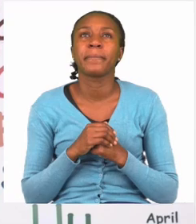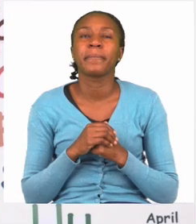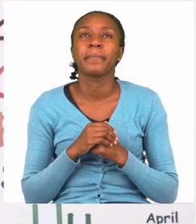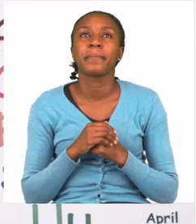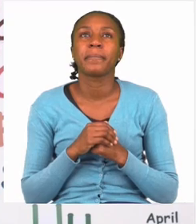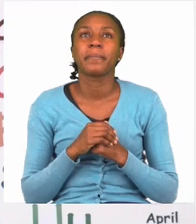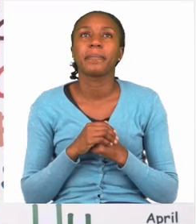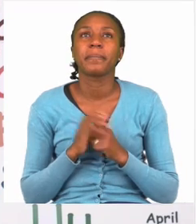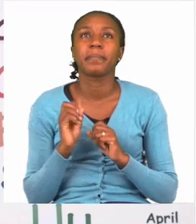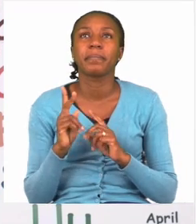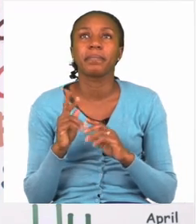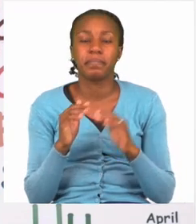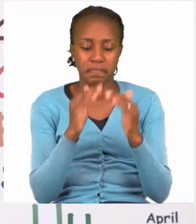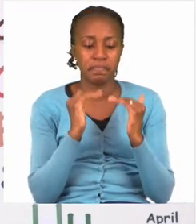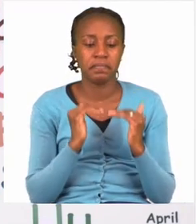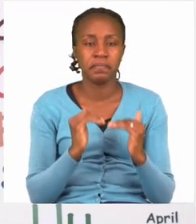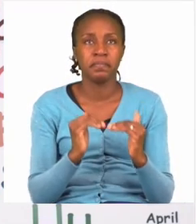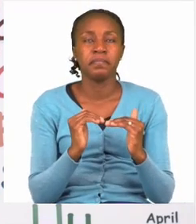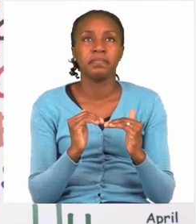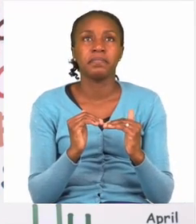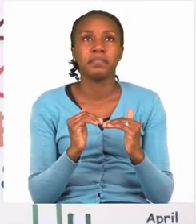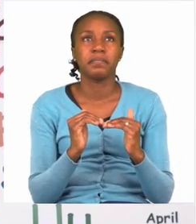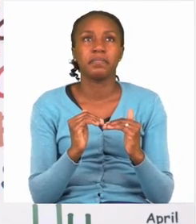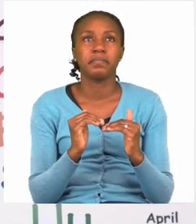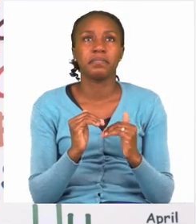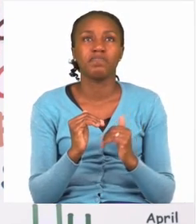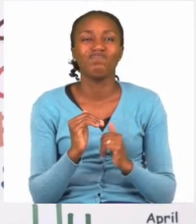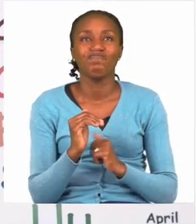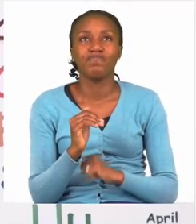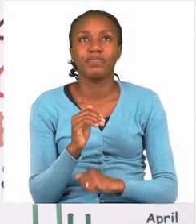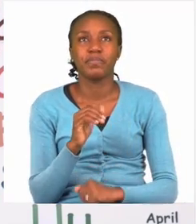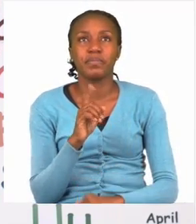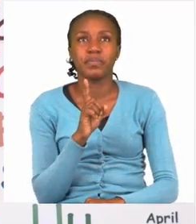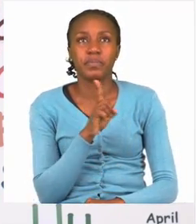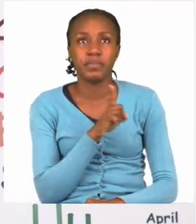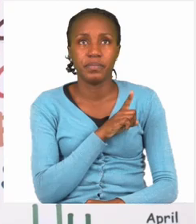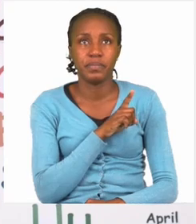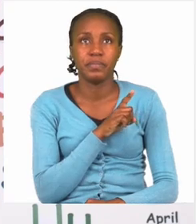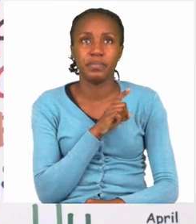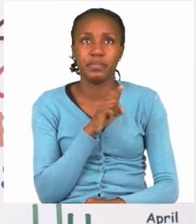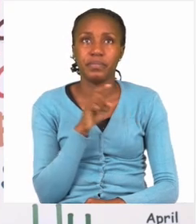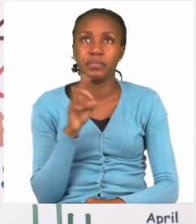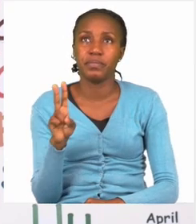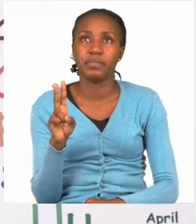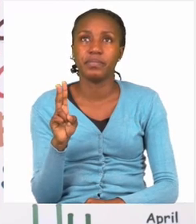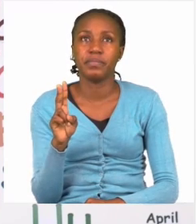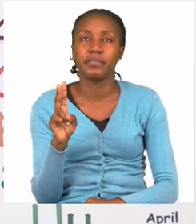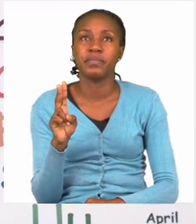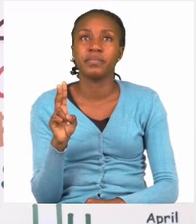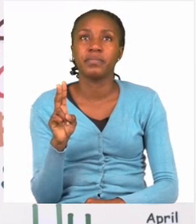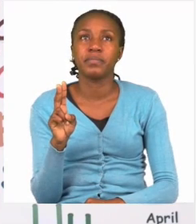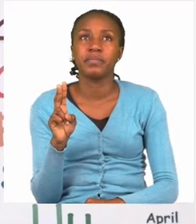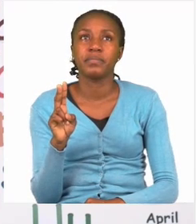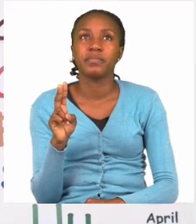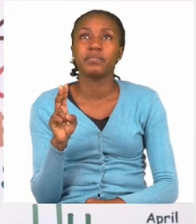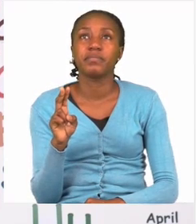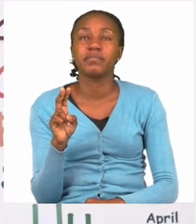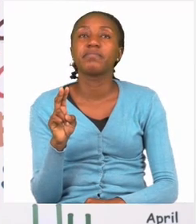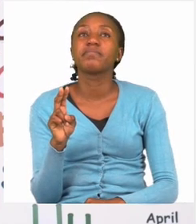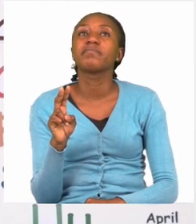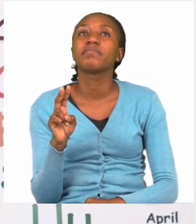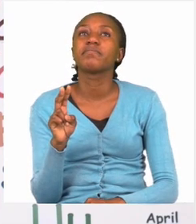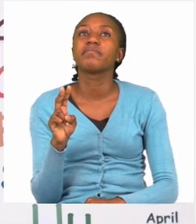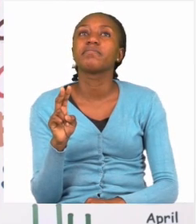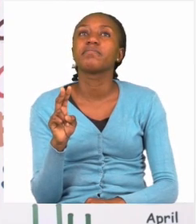Okay, let's try one more number. The next number is the number 12. Remember, boys and girls,